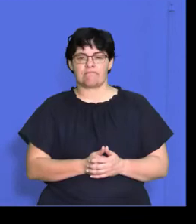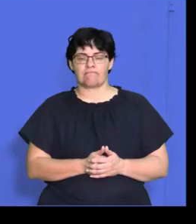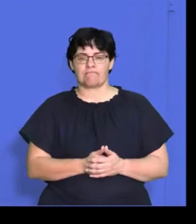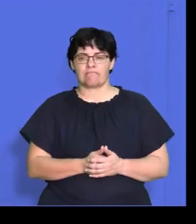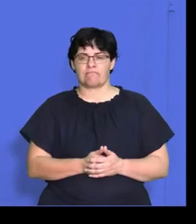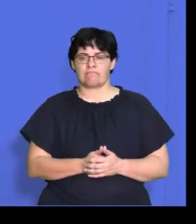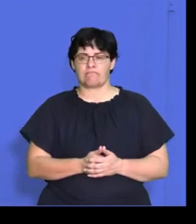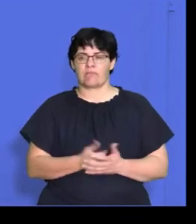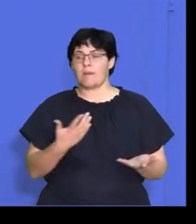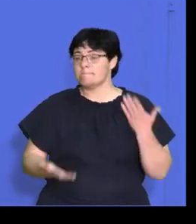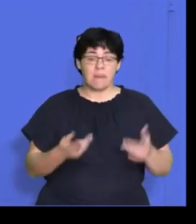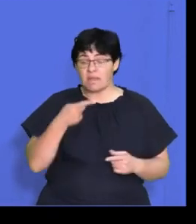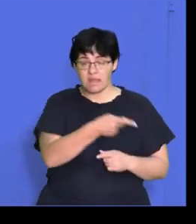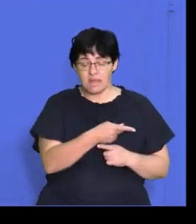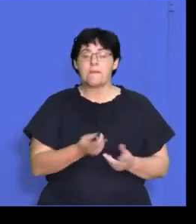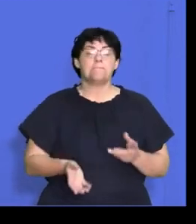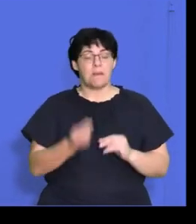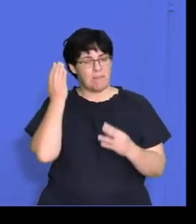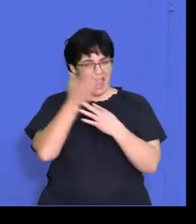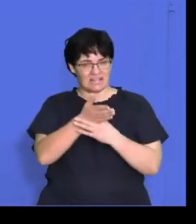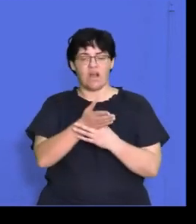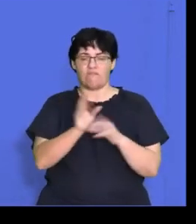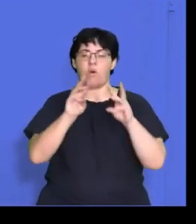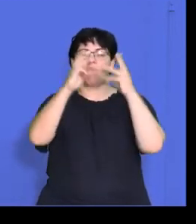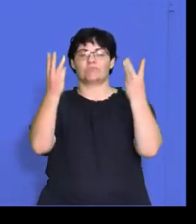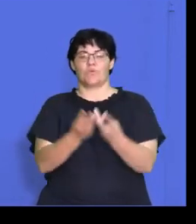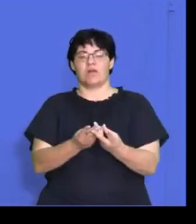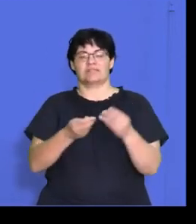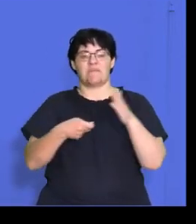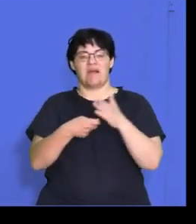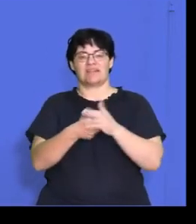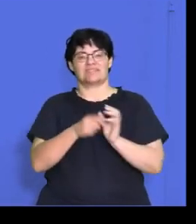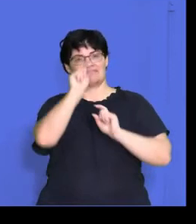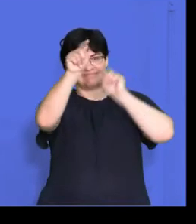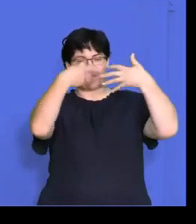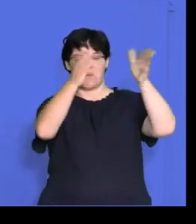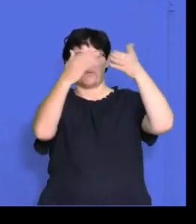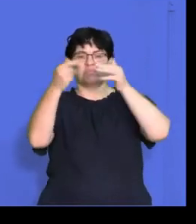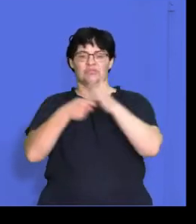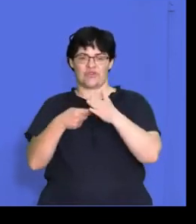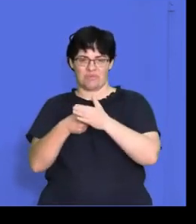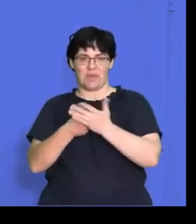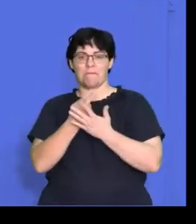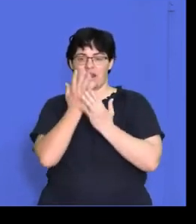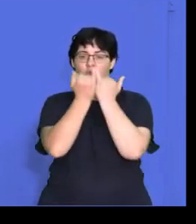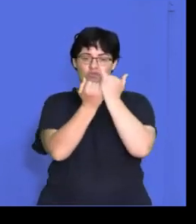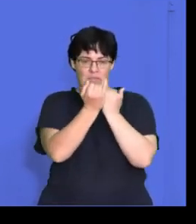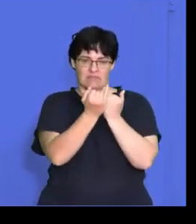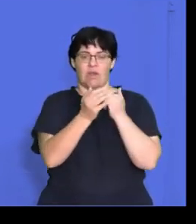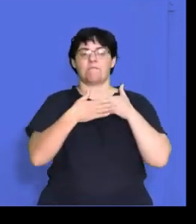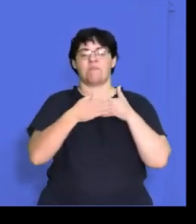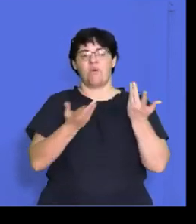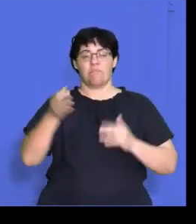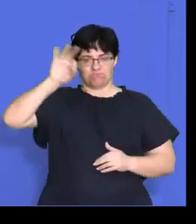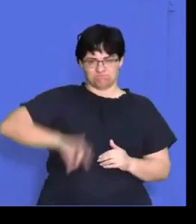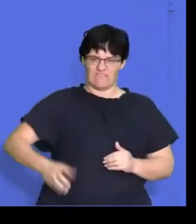and they may be able to gain access to a global market and it may lead to increased competitiveness and